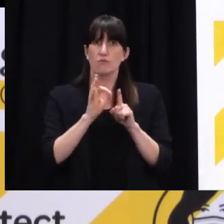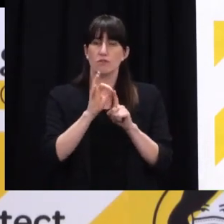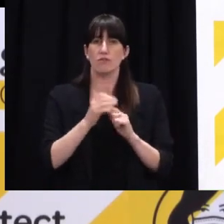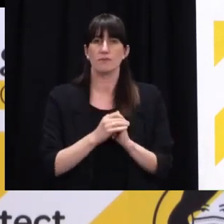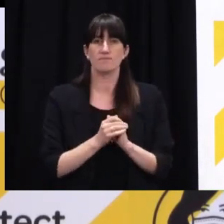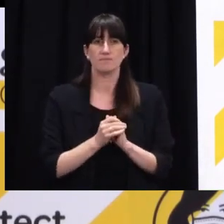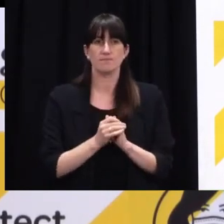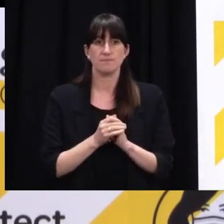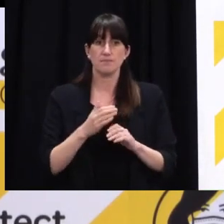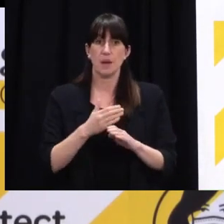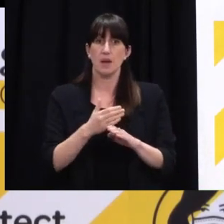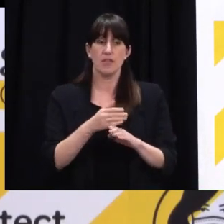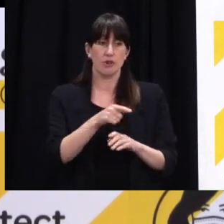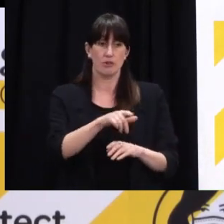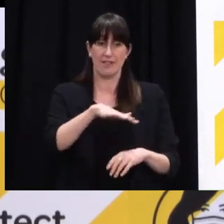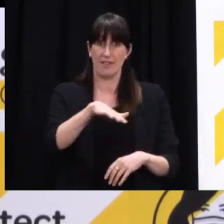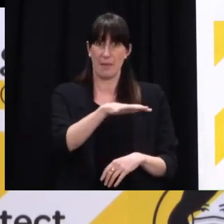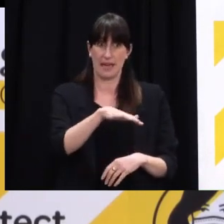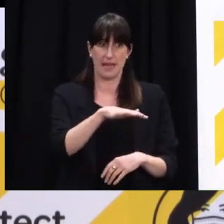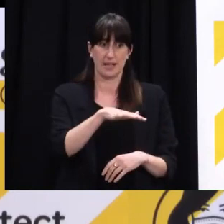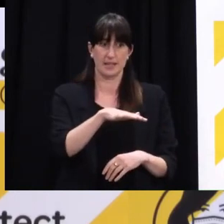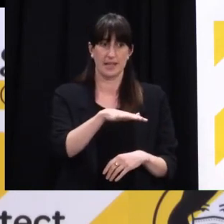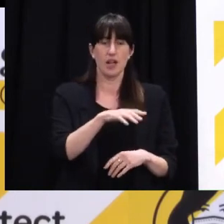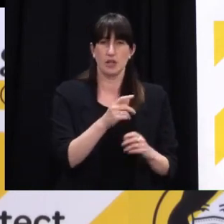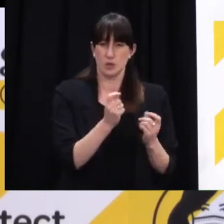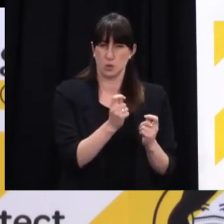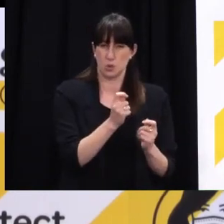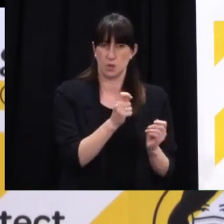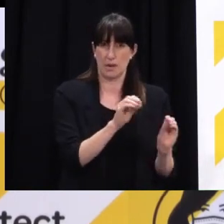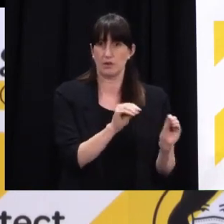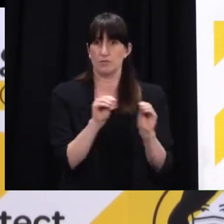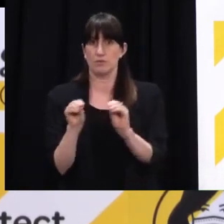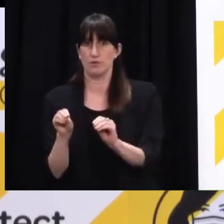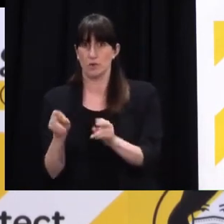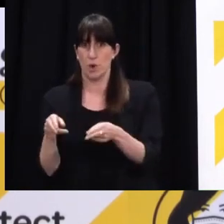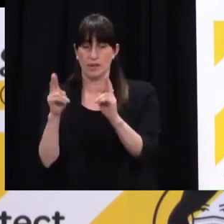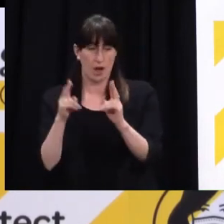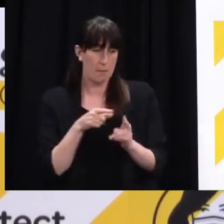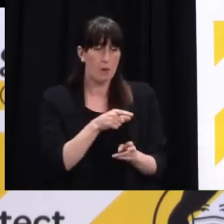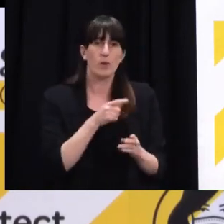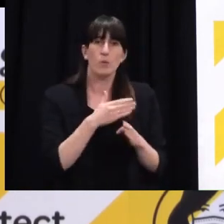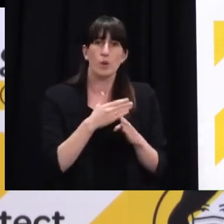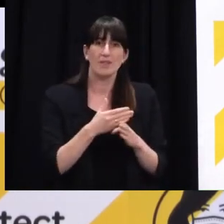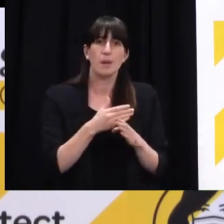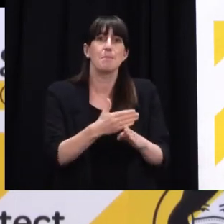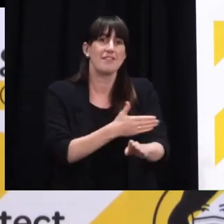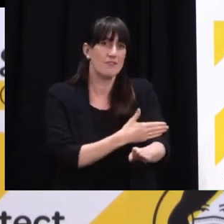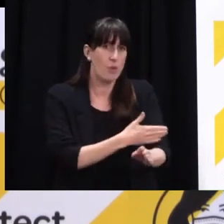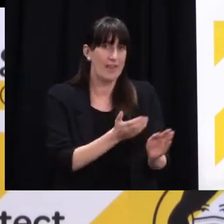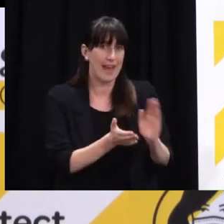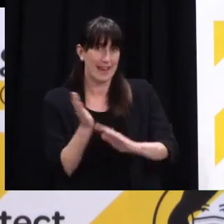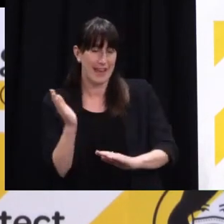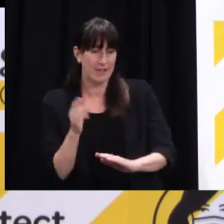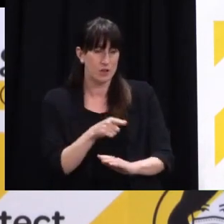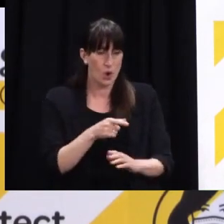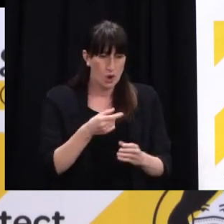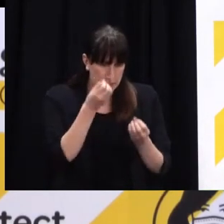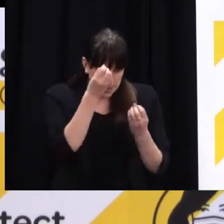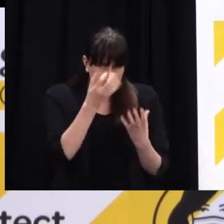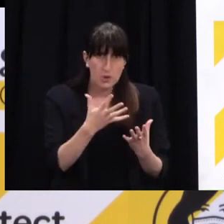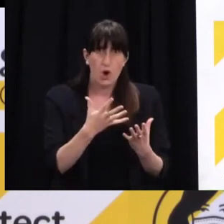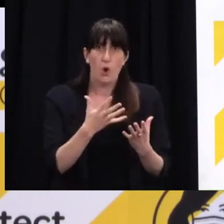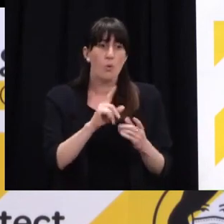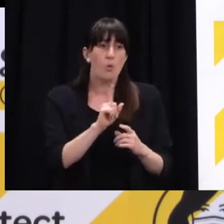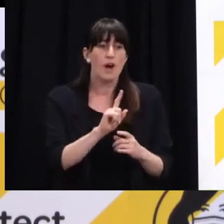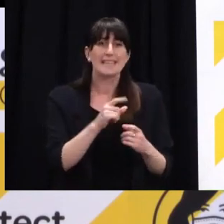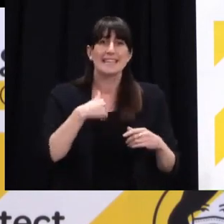managed isolation so they know what to expect, what they need to bring with them, what kind of care and services they'll be provided in